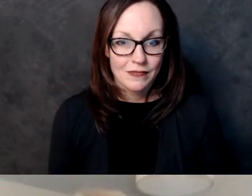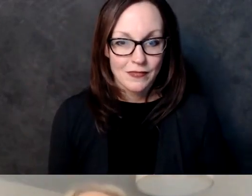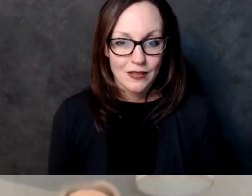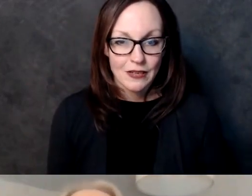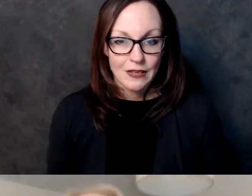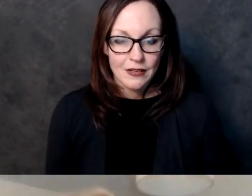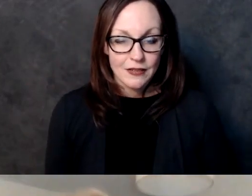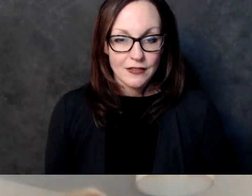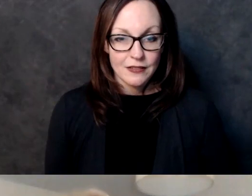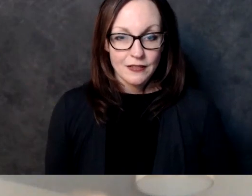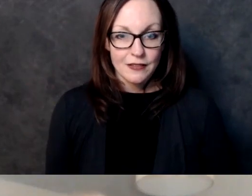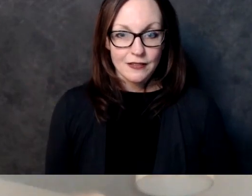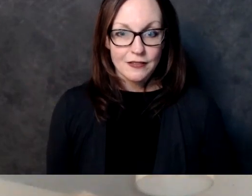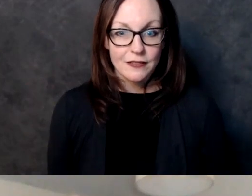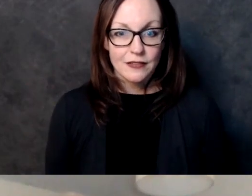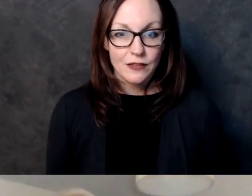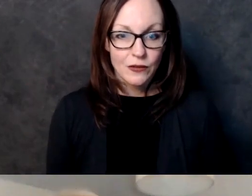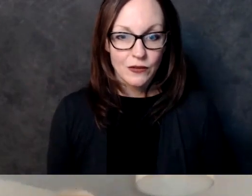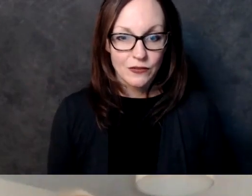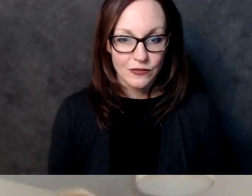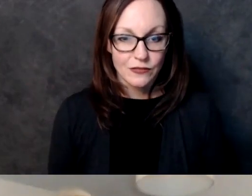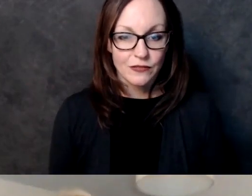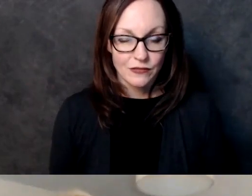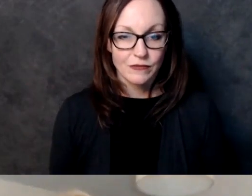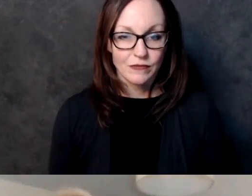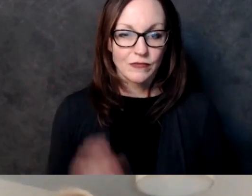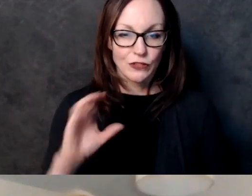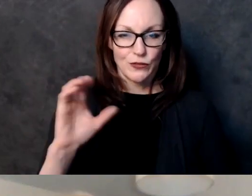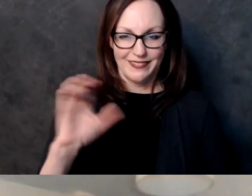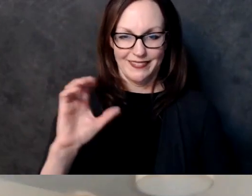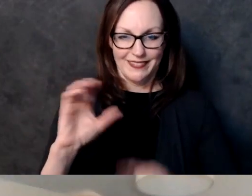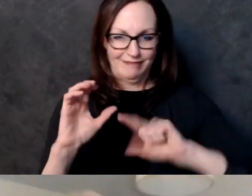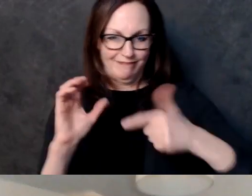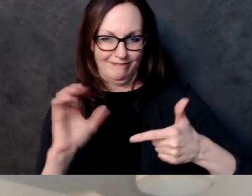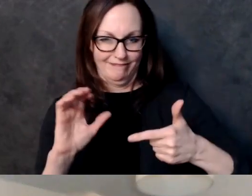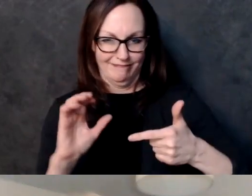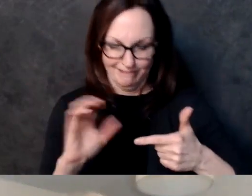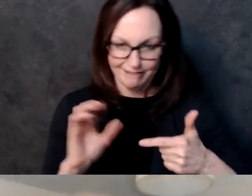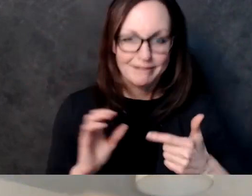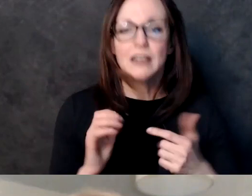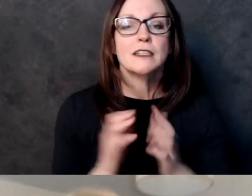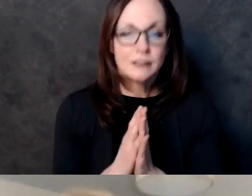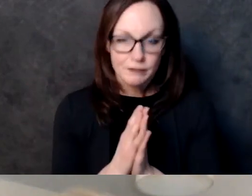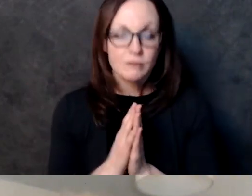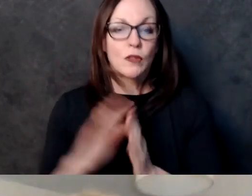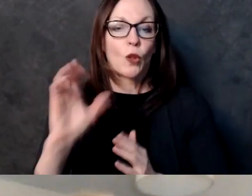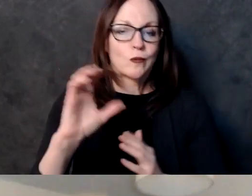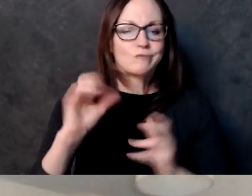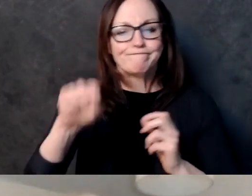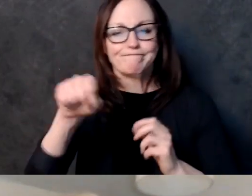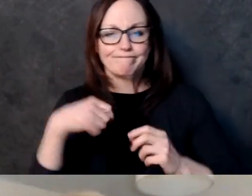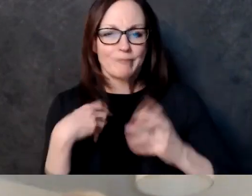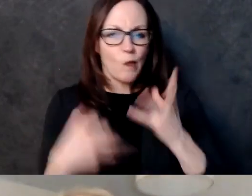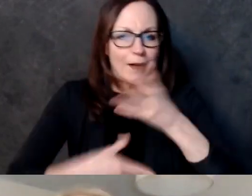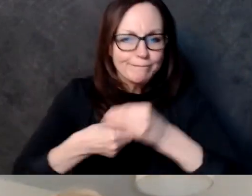in wisconsin it's actually very very minute and if they're caught and they usually are